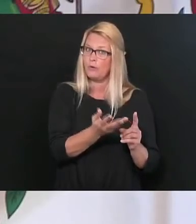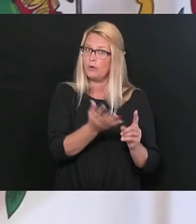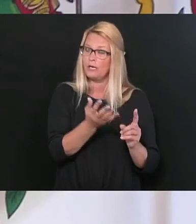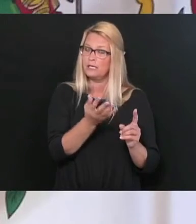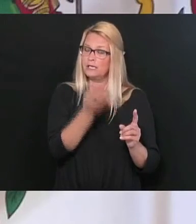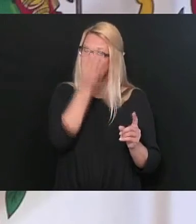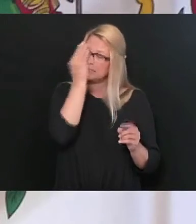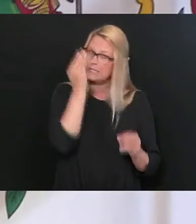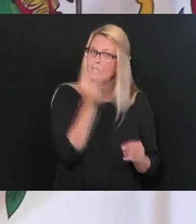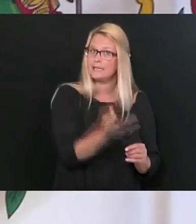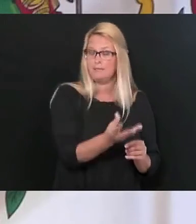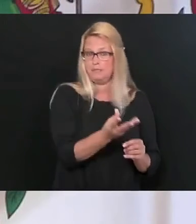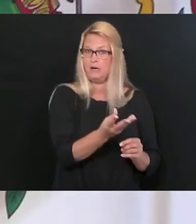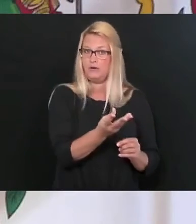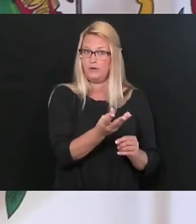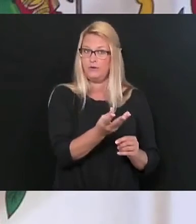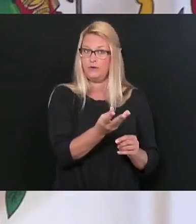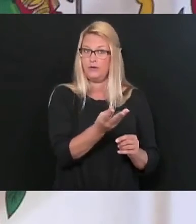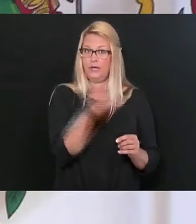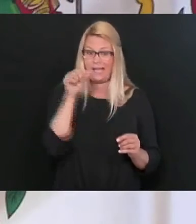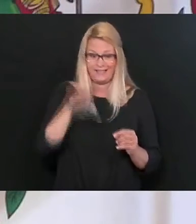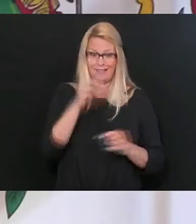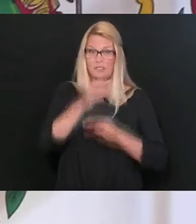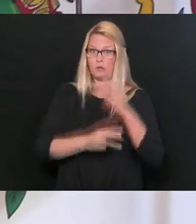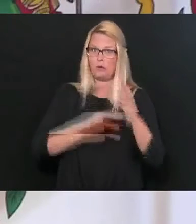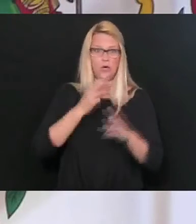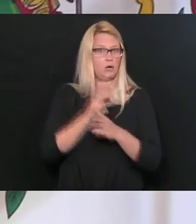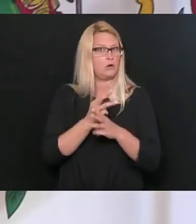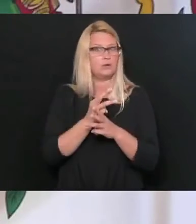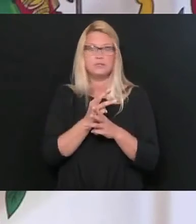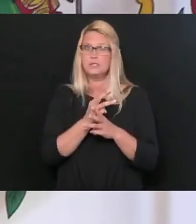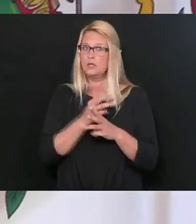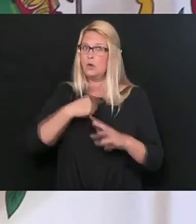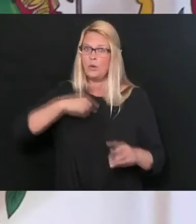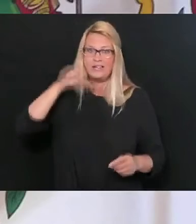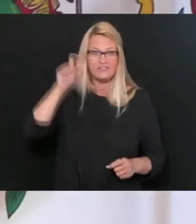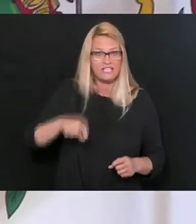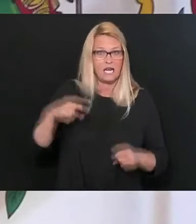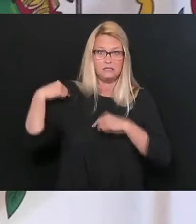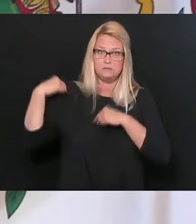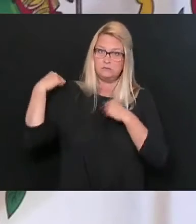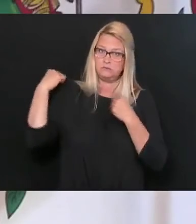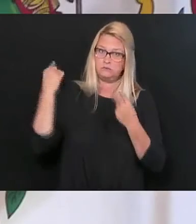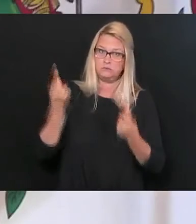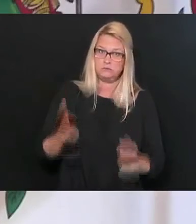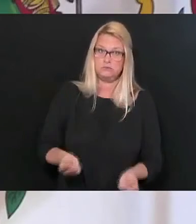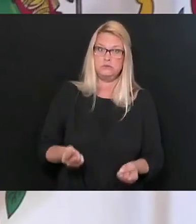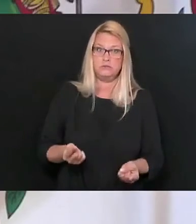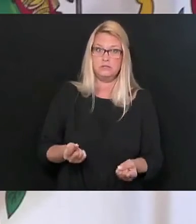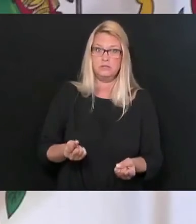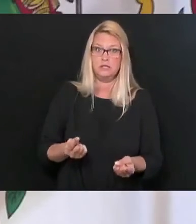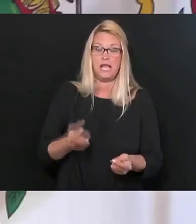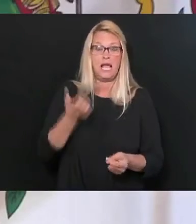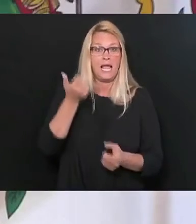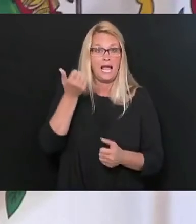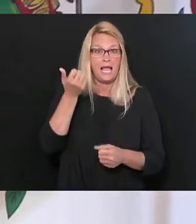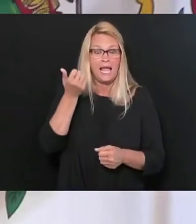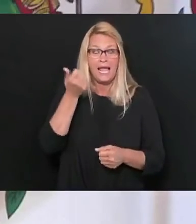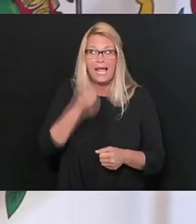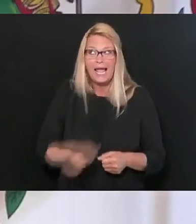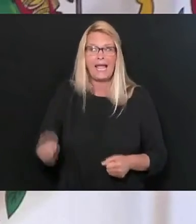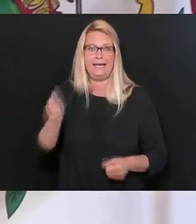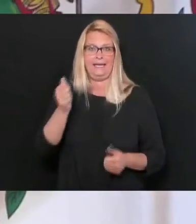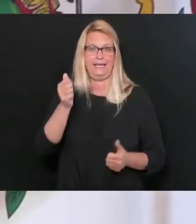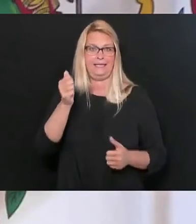literally, literally in this world, that's what we have done. If there's any reason